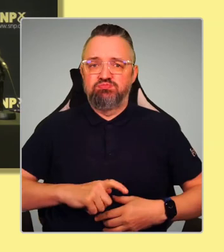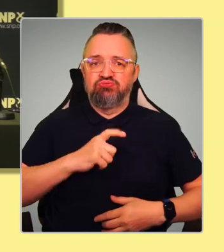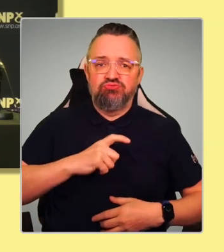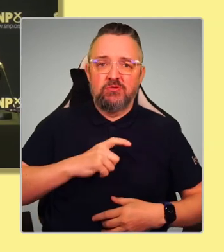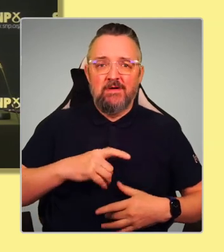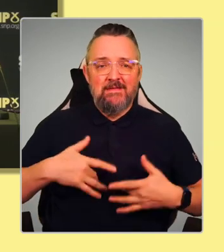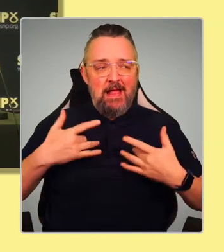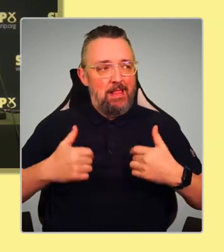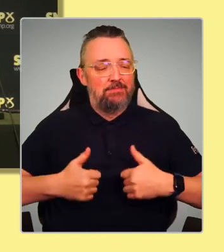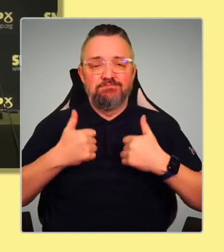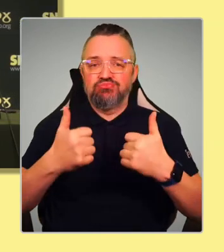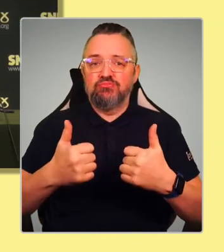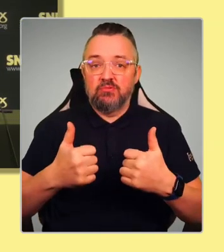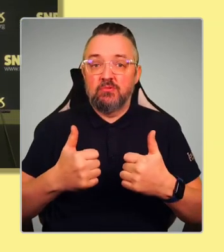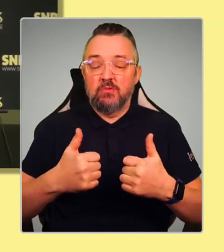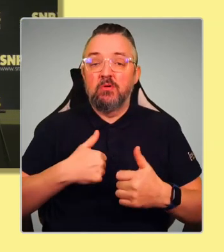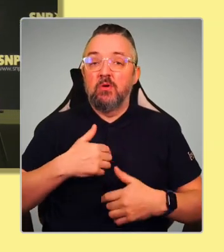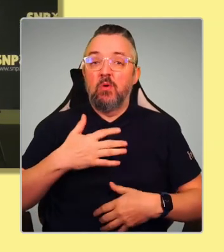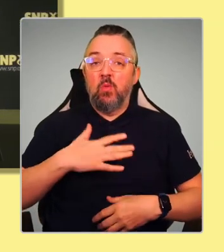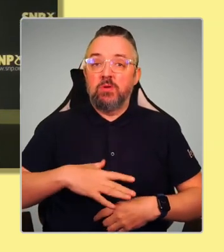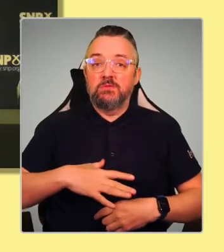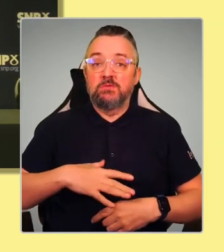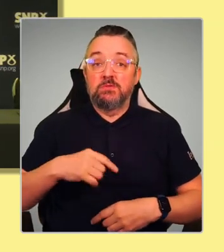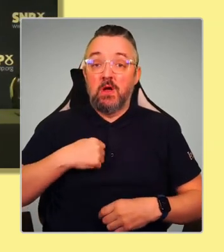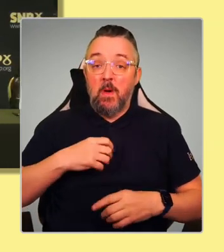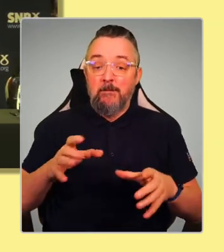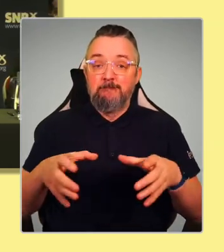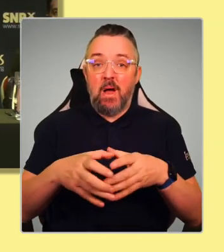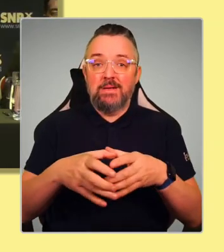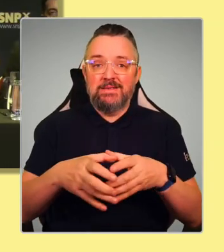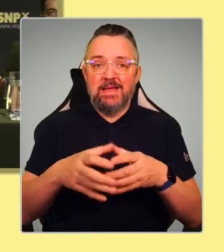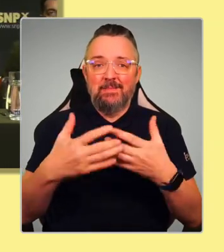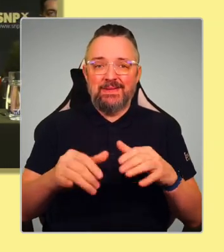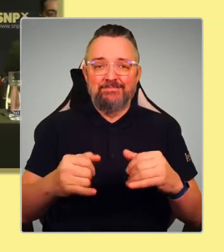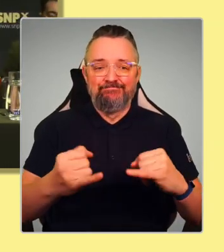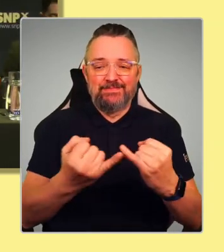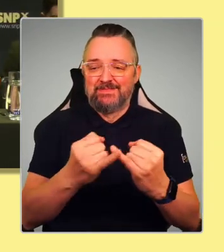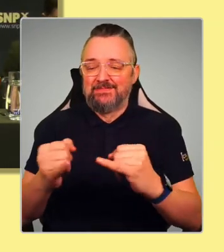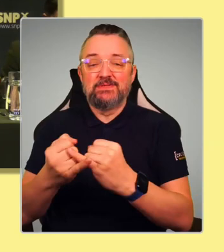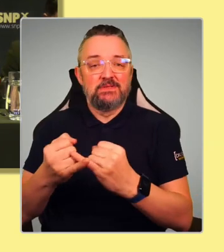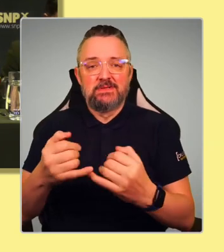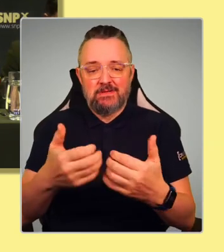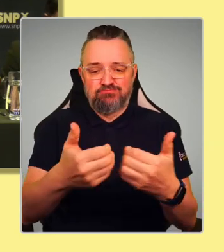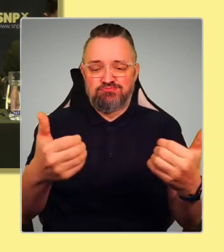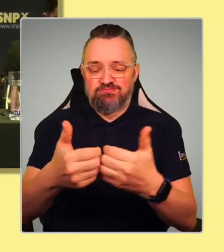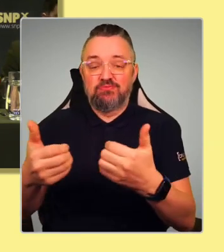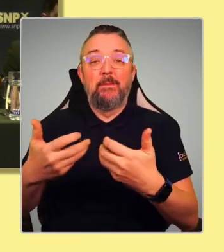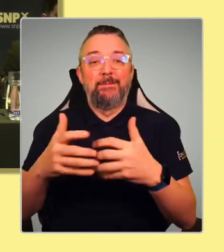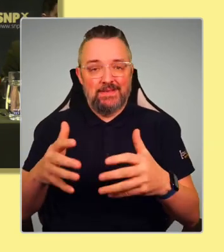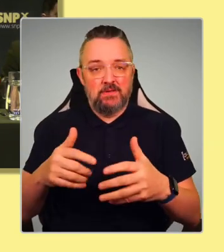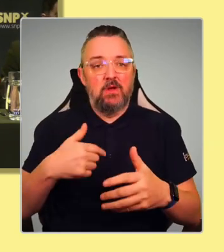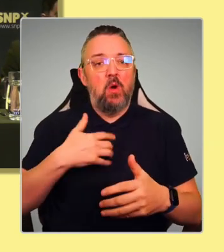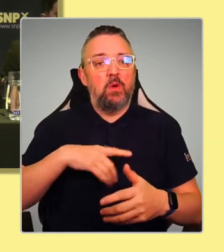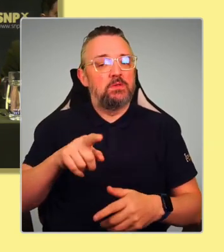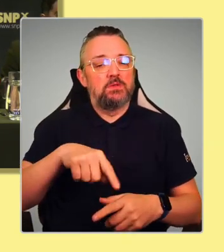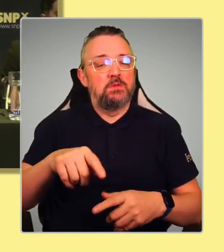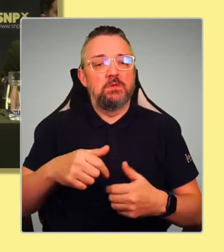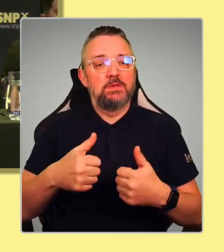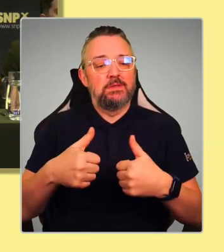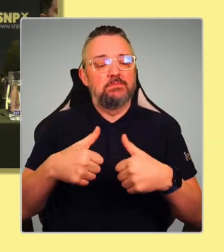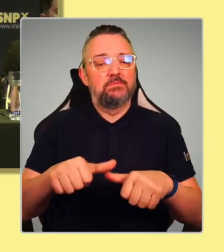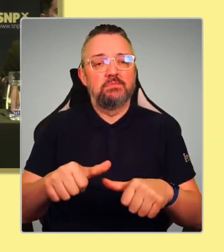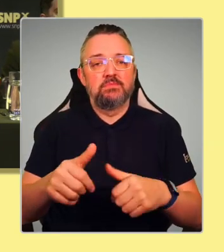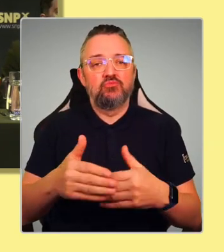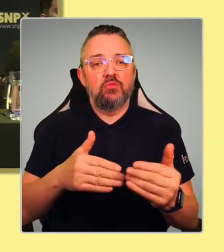to heal the rifts in our own party. I think we have had some divisions recently. And I think we also need to reach out